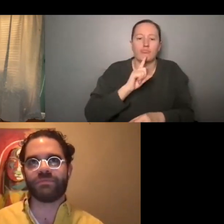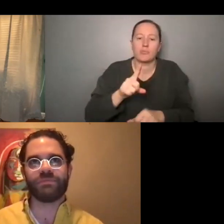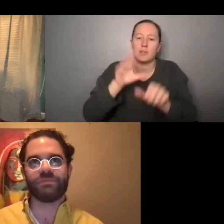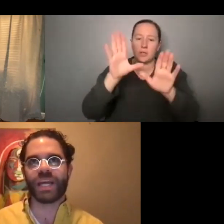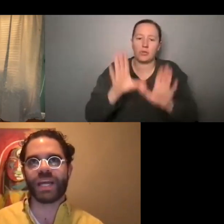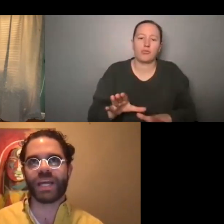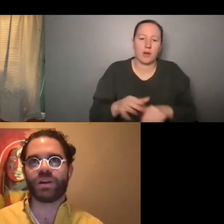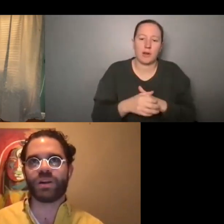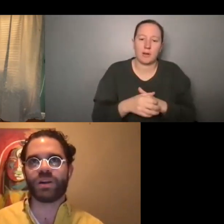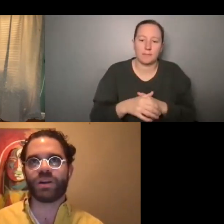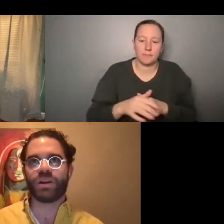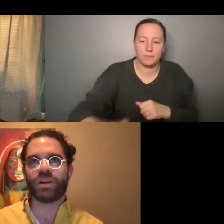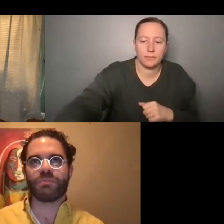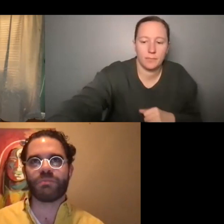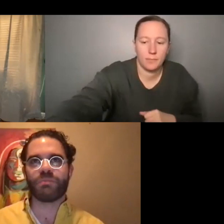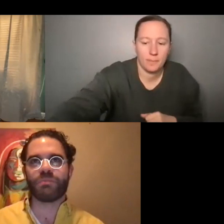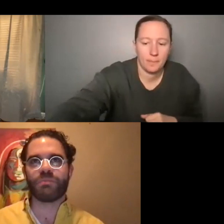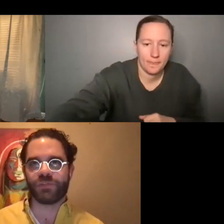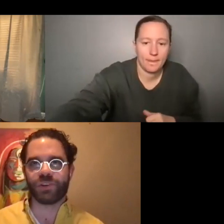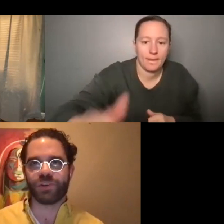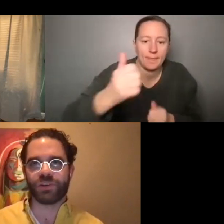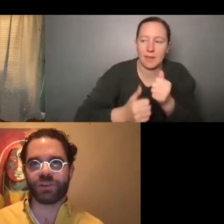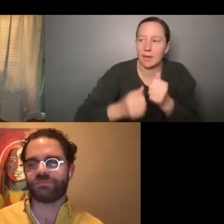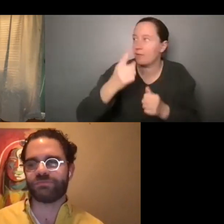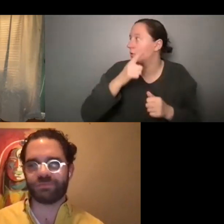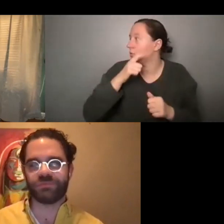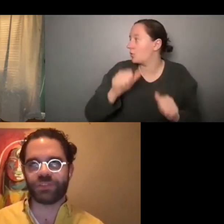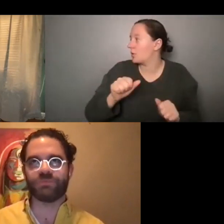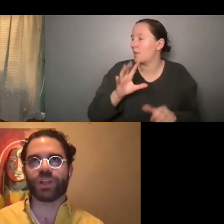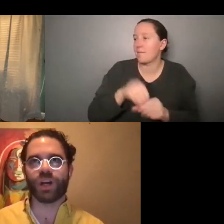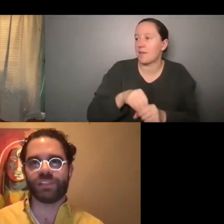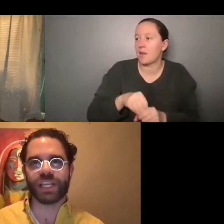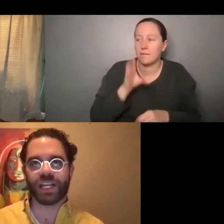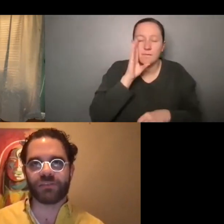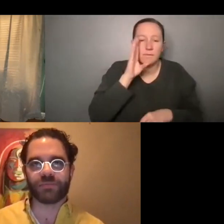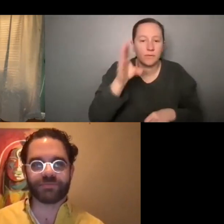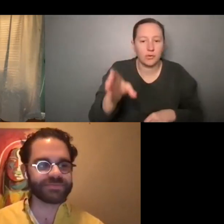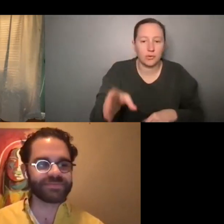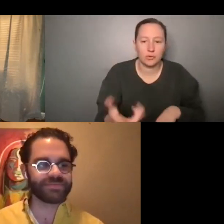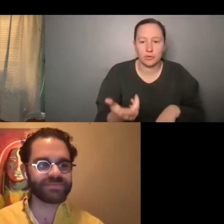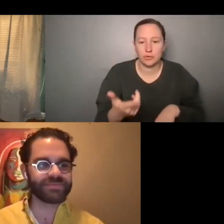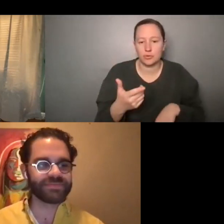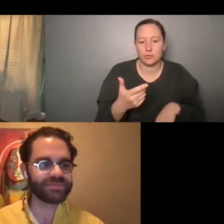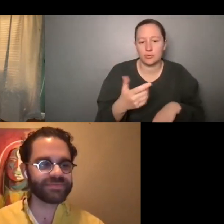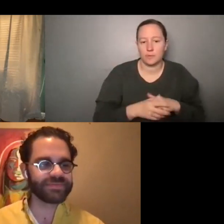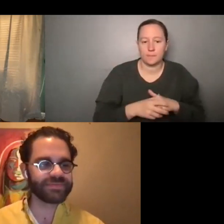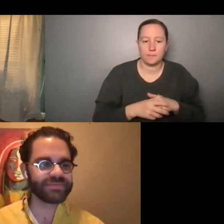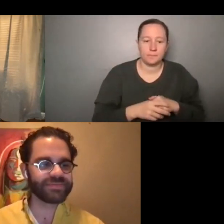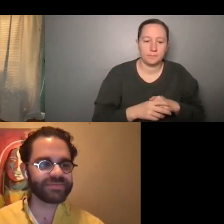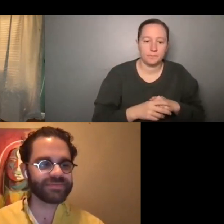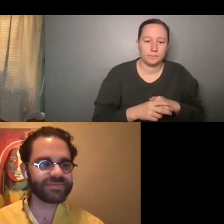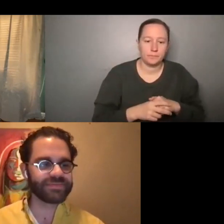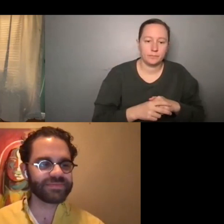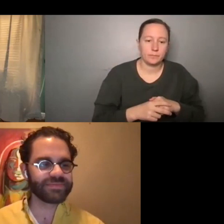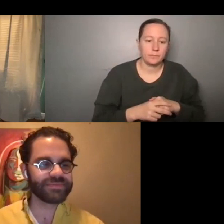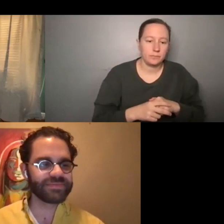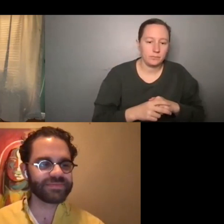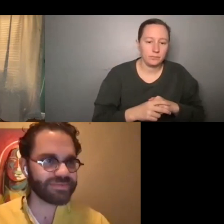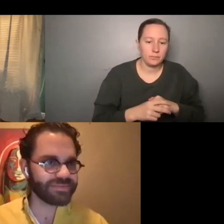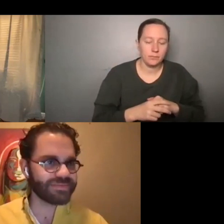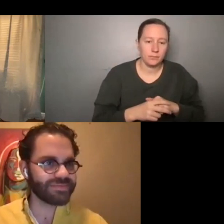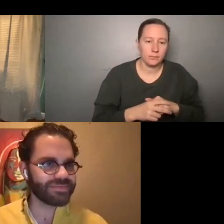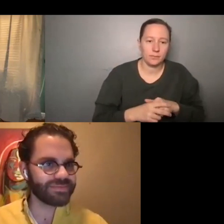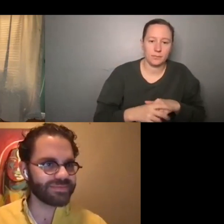um, everyone who can be involved in the future and you'll love every second of it. Amazing. I remember